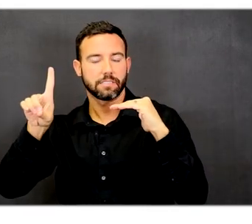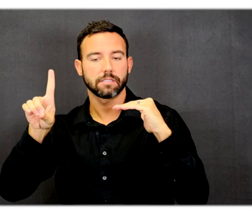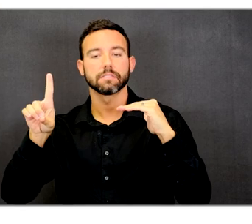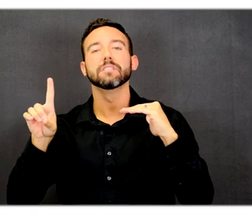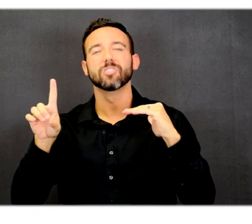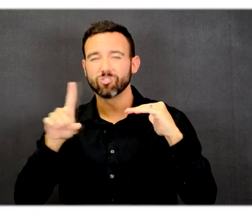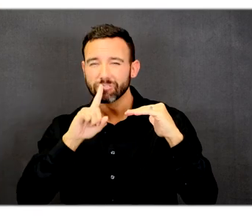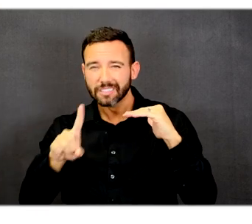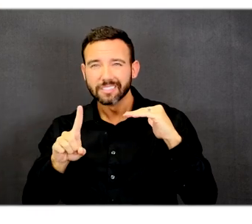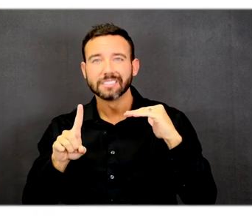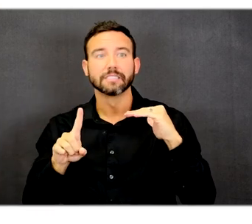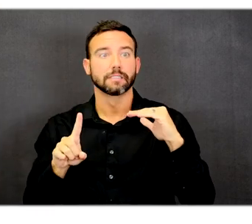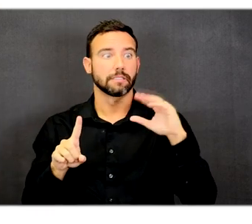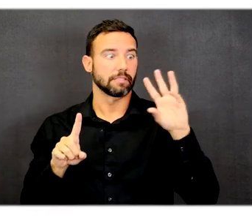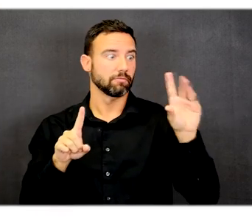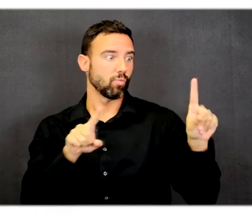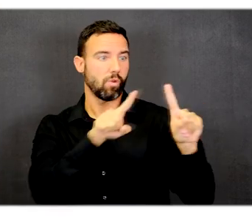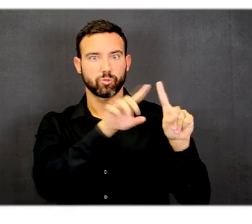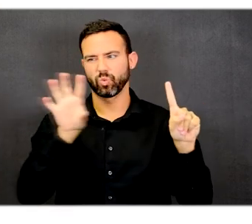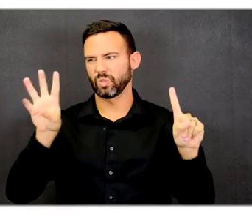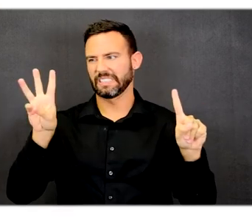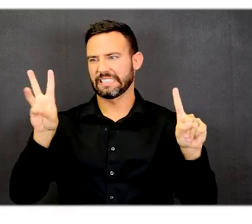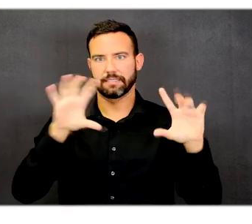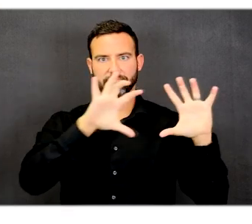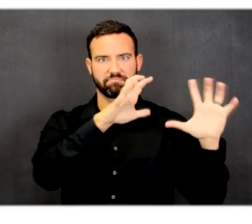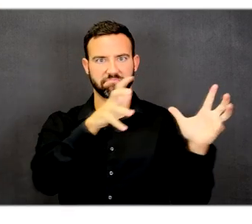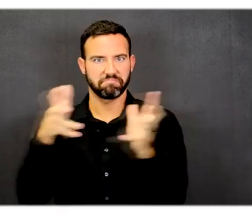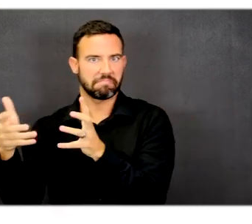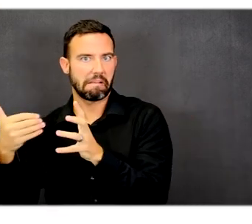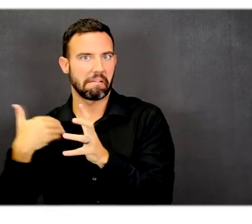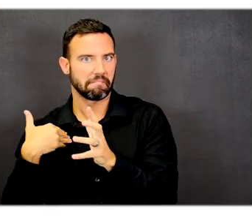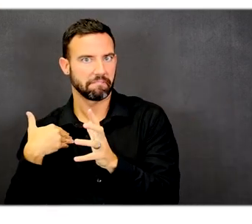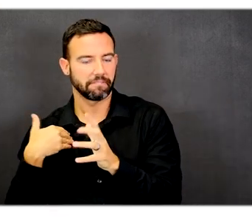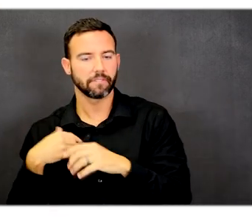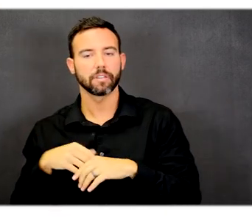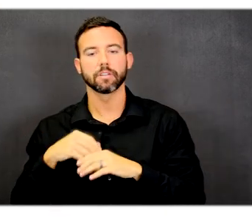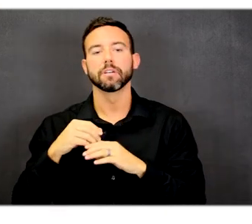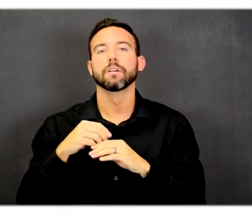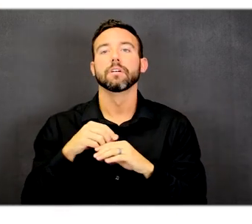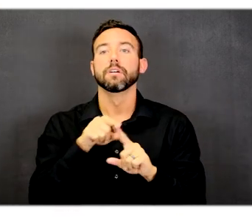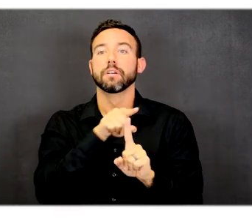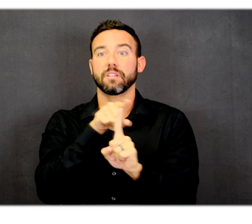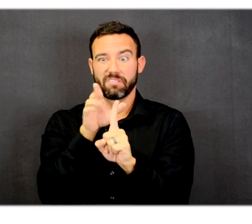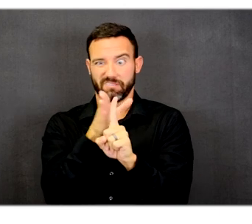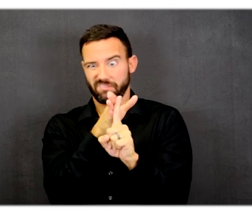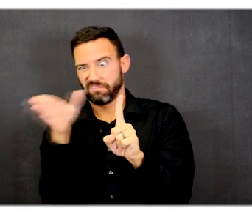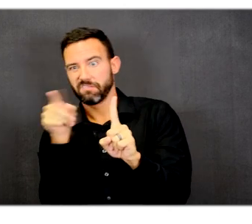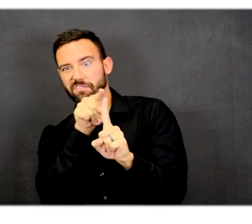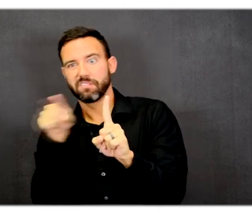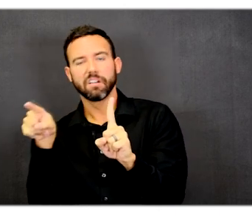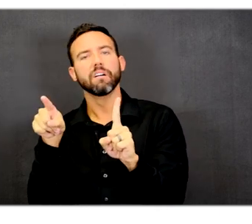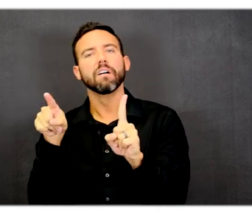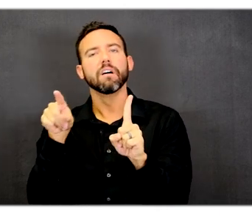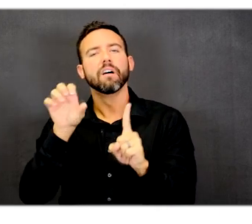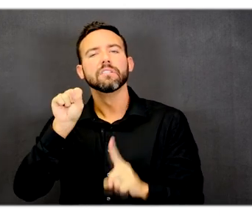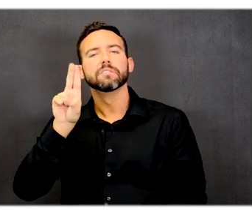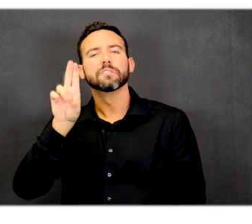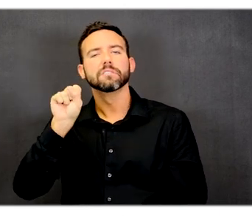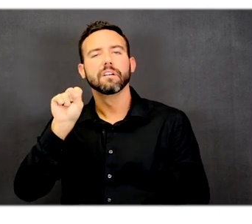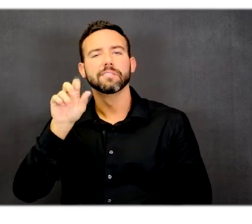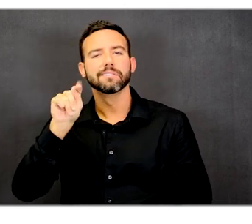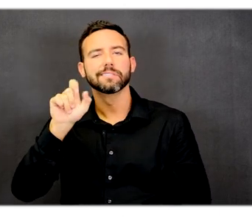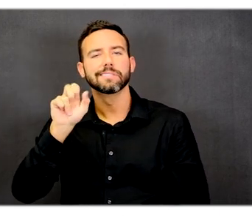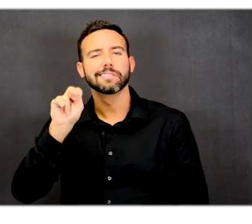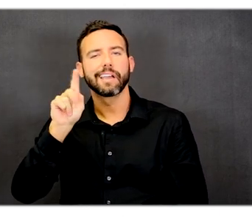LEED credit categories. The one at the very top is Sustainable Sites. Sustainable Sites